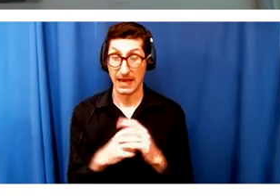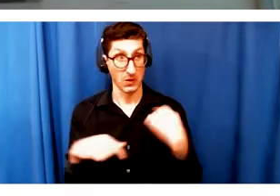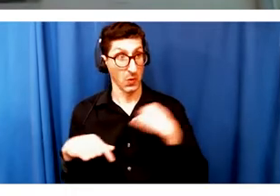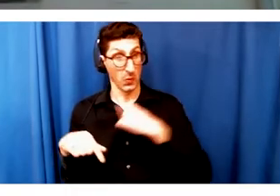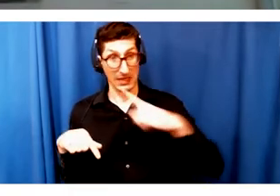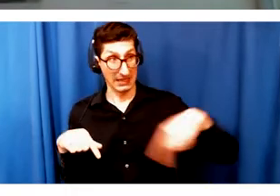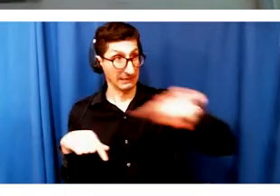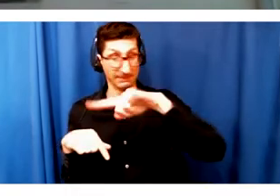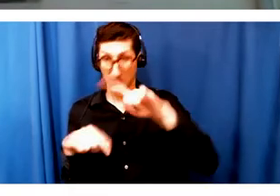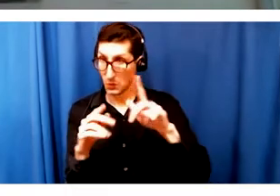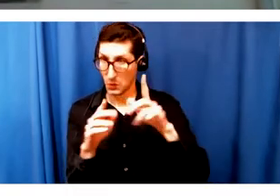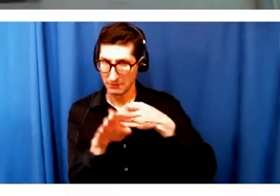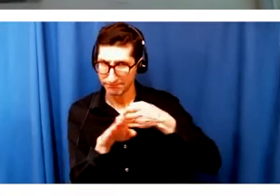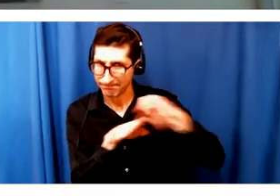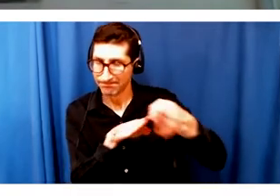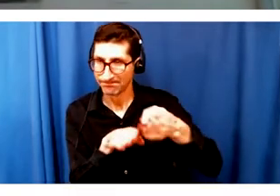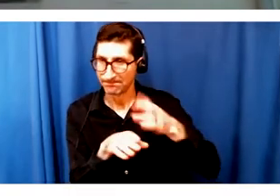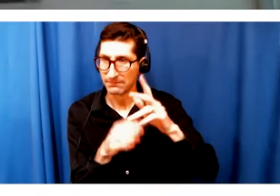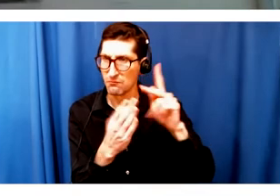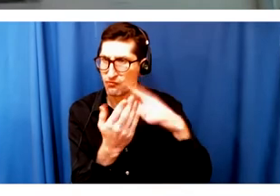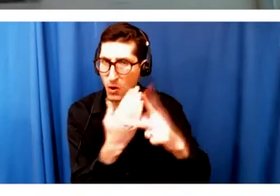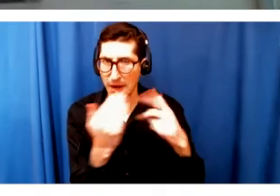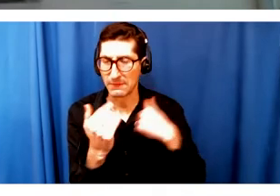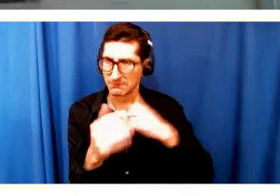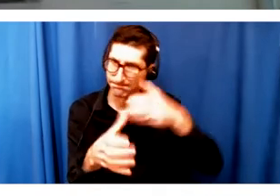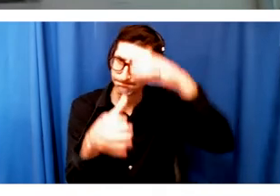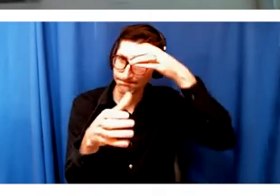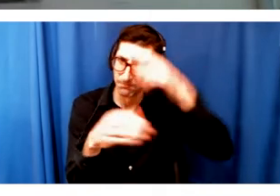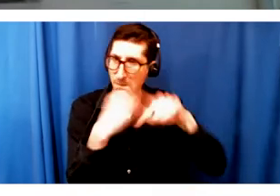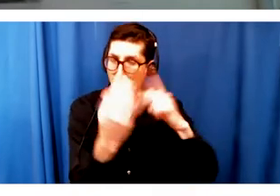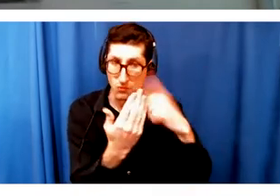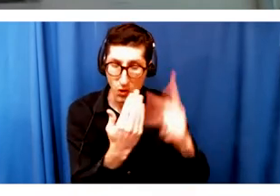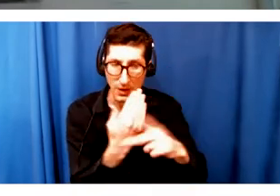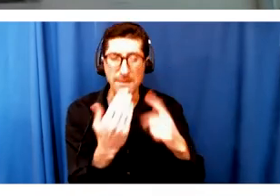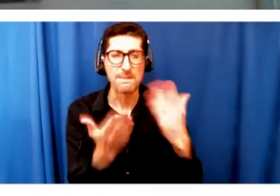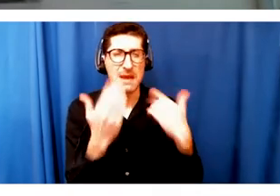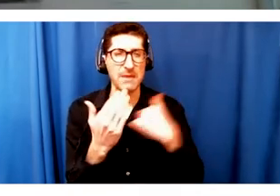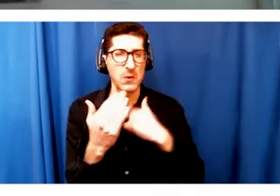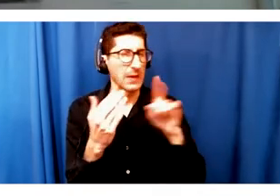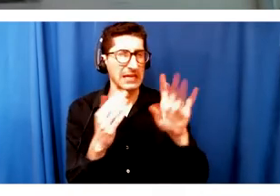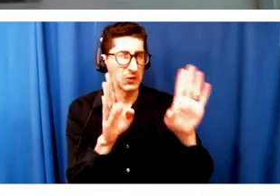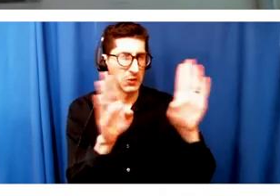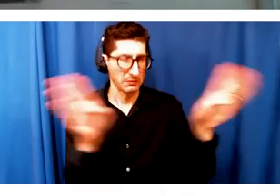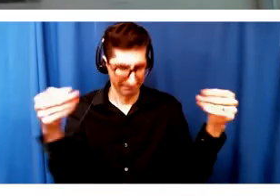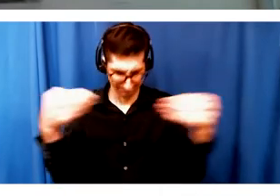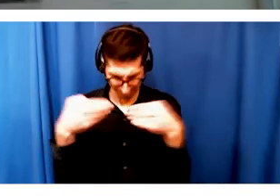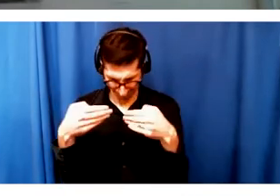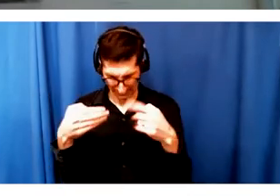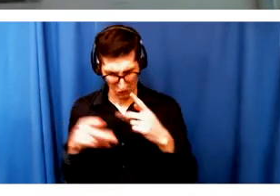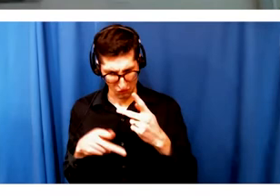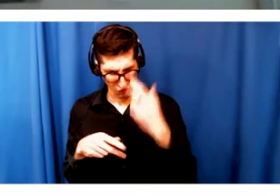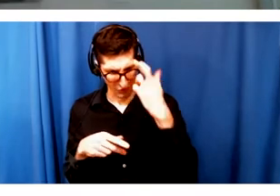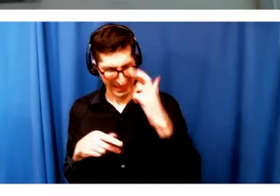need to recognize where we may have our own failings. And maybe we need to look at